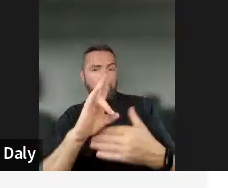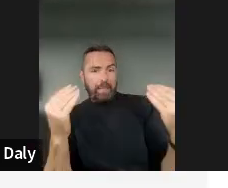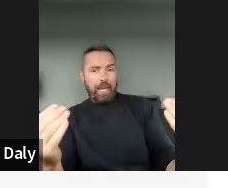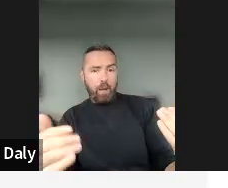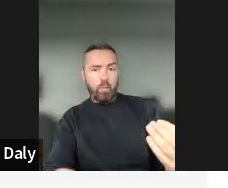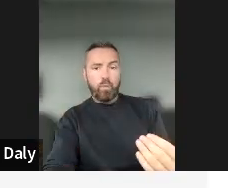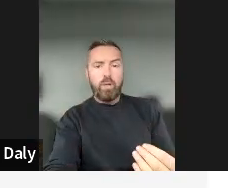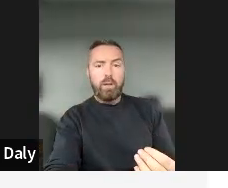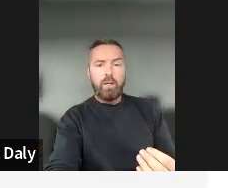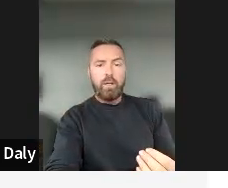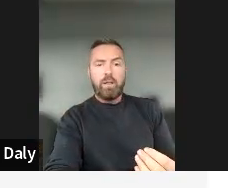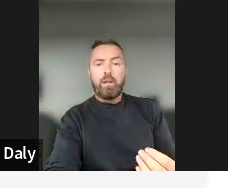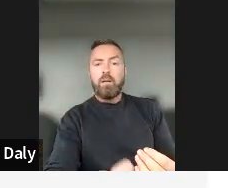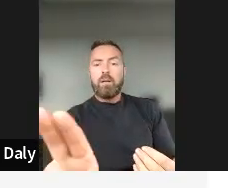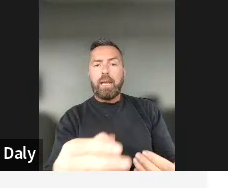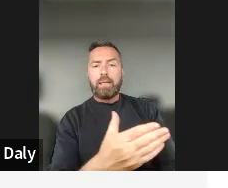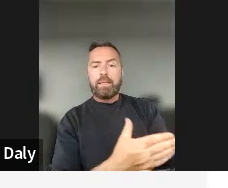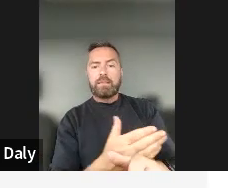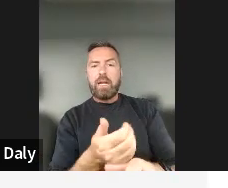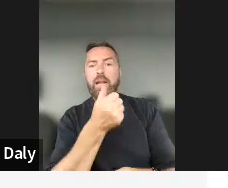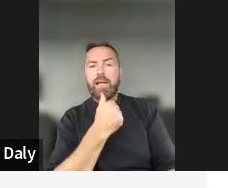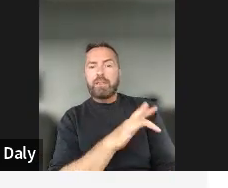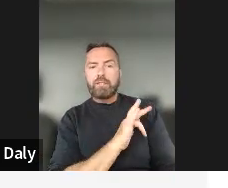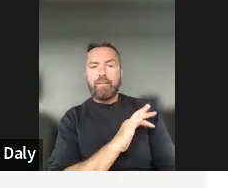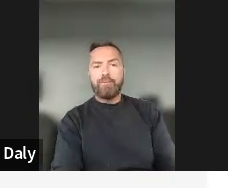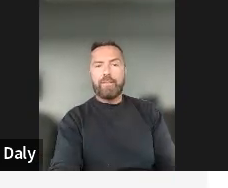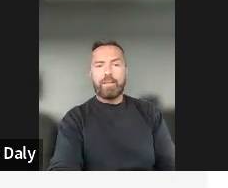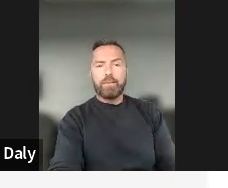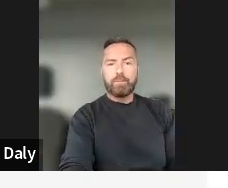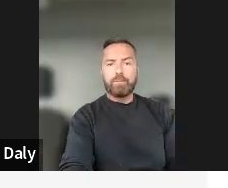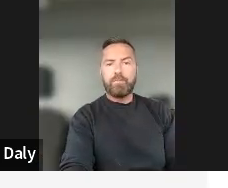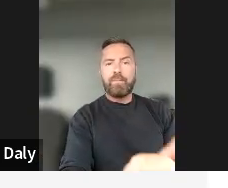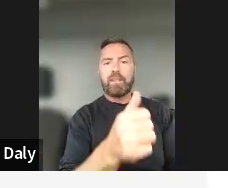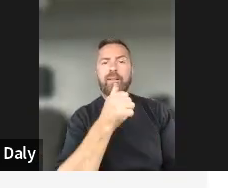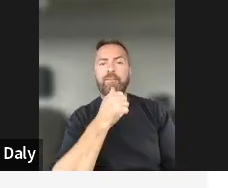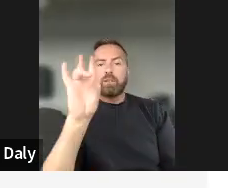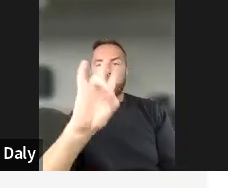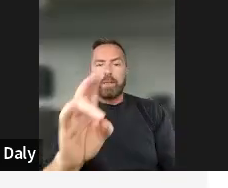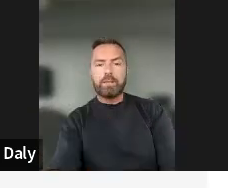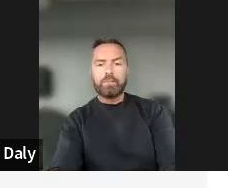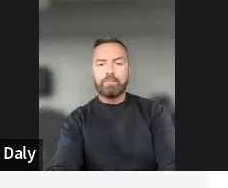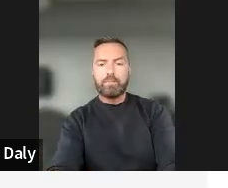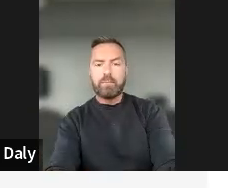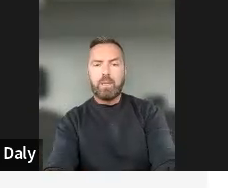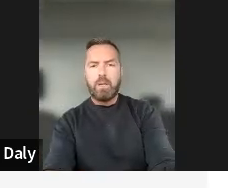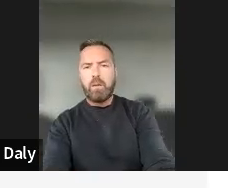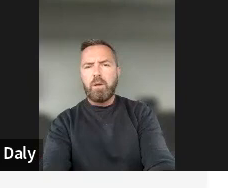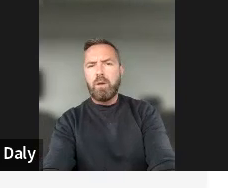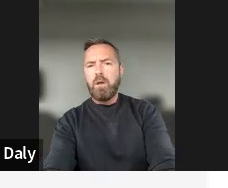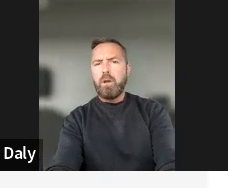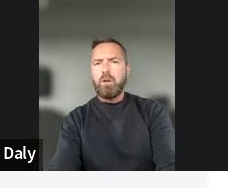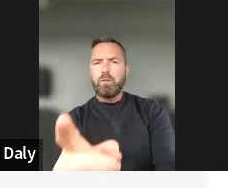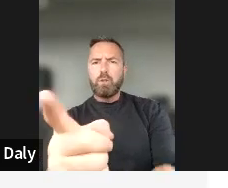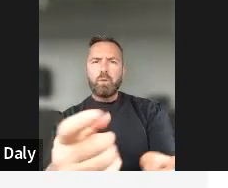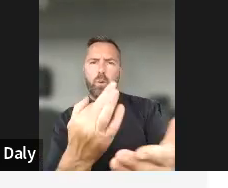start answering them. So the first question is, do you regularly use online e